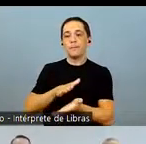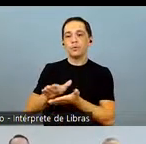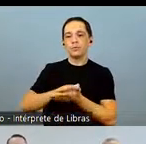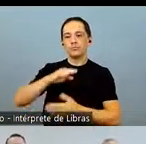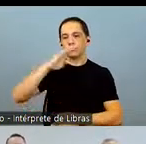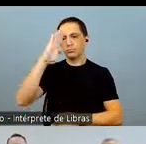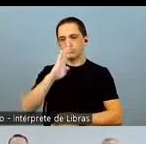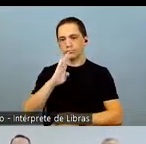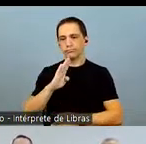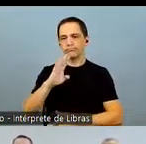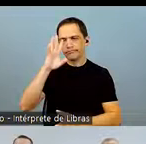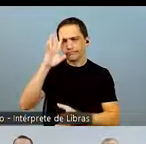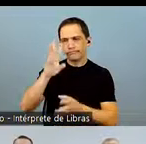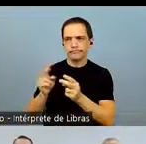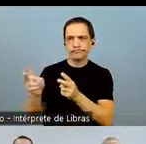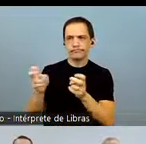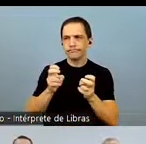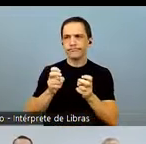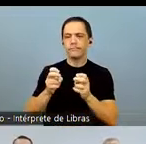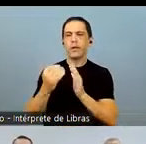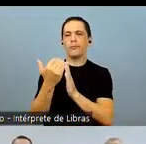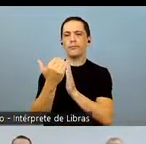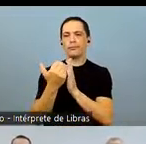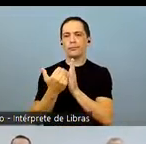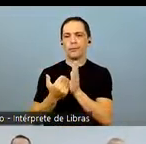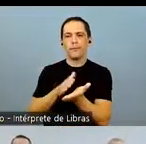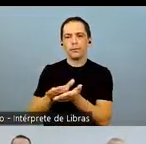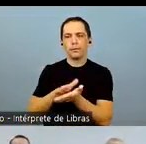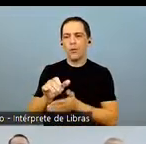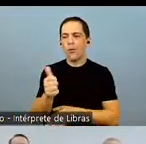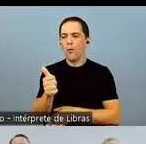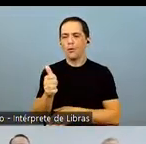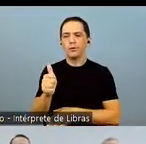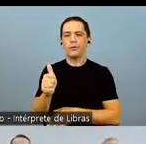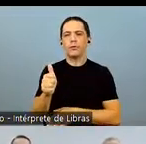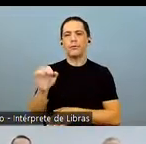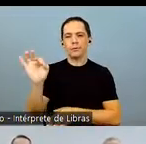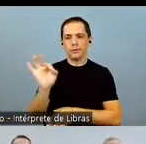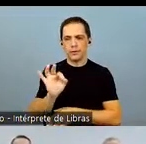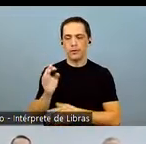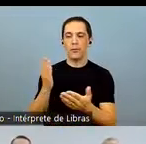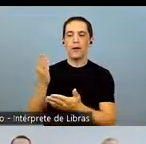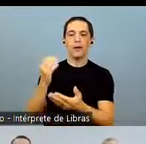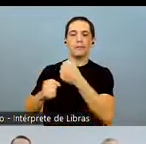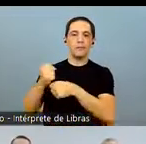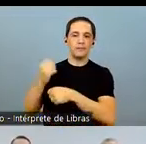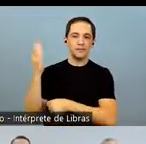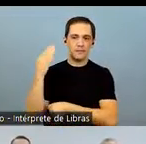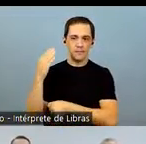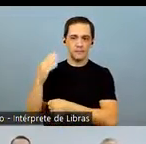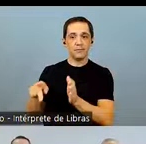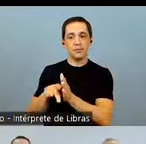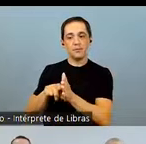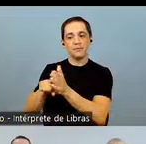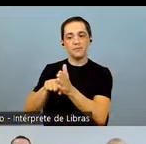of Brazil, the domestic production shrinked approximately 11% in relation to